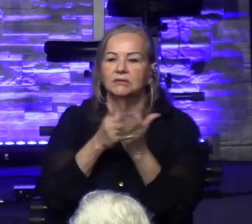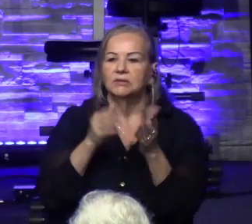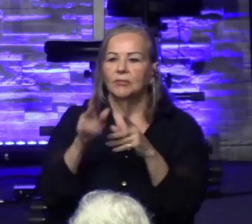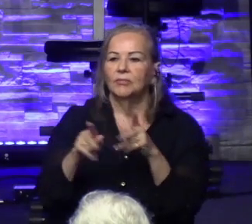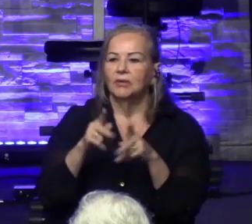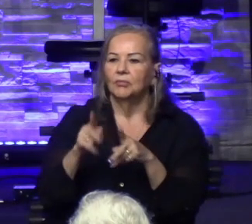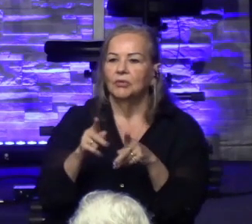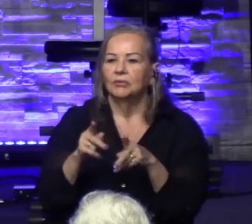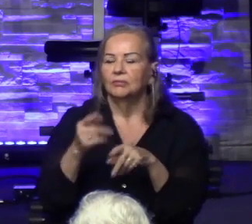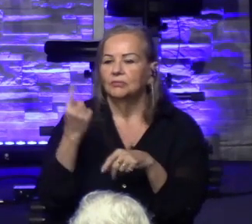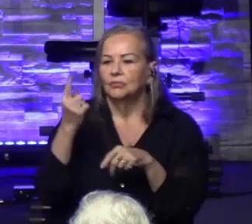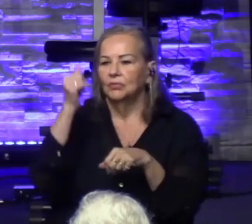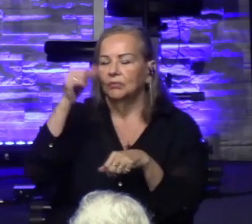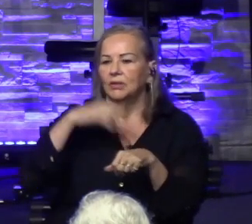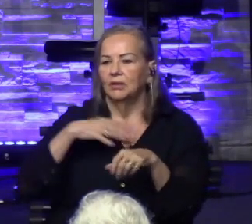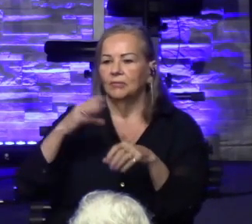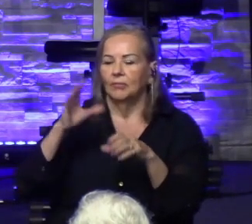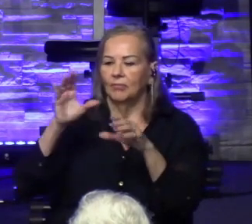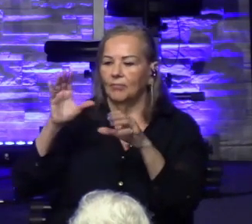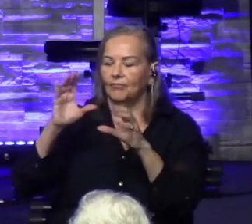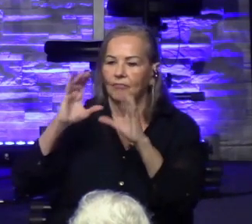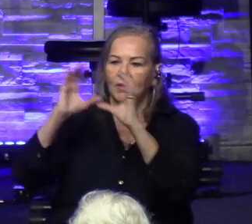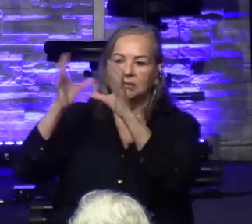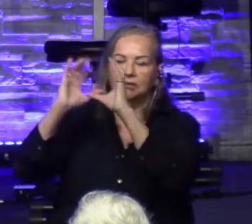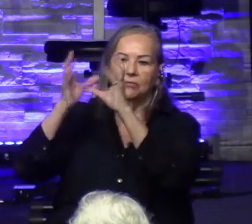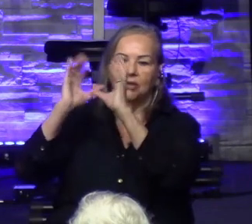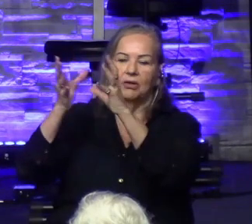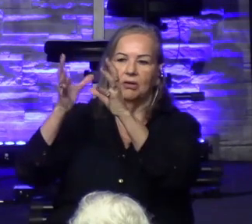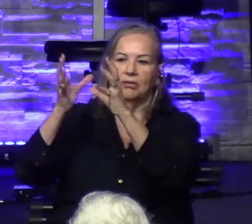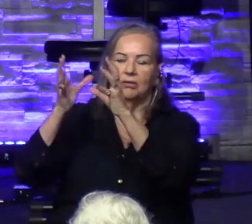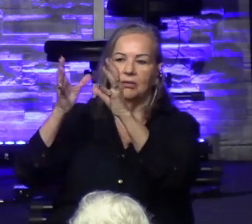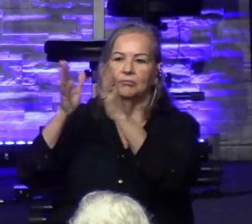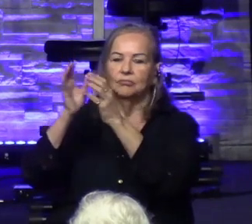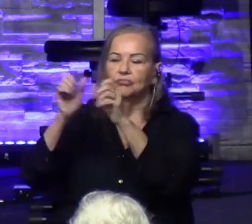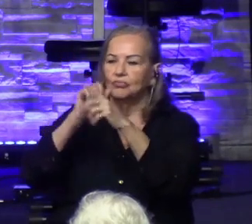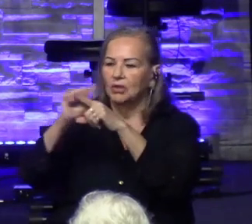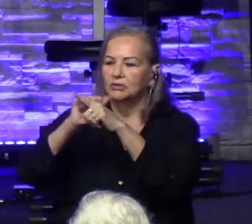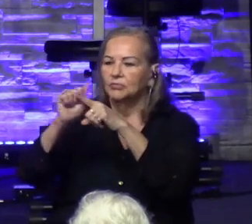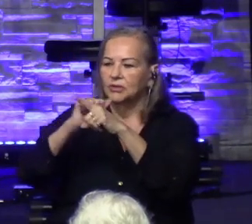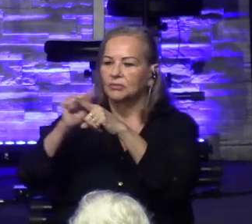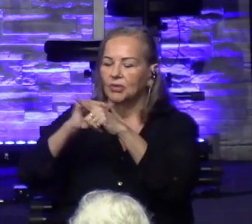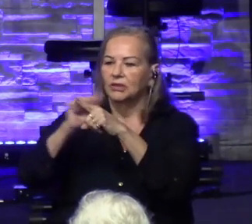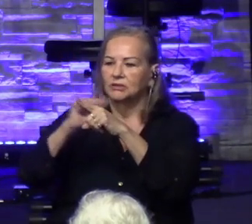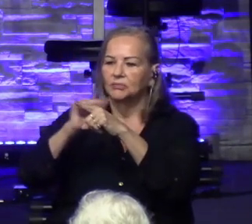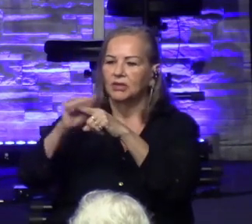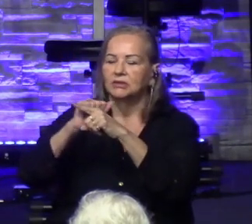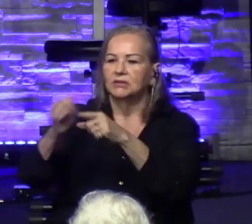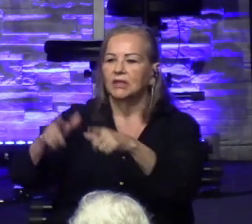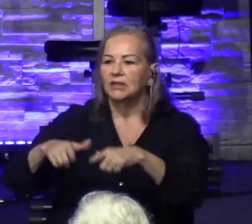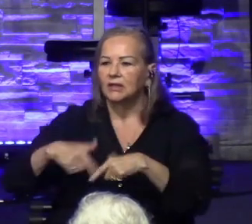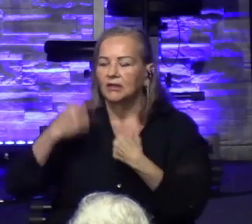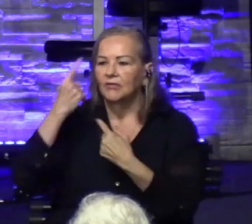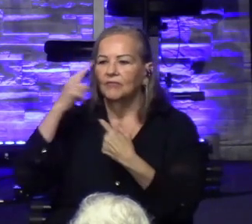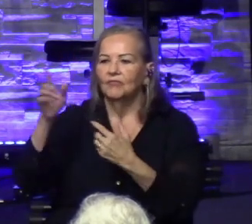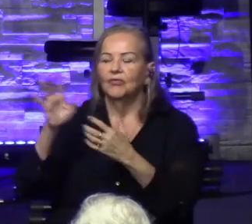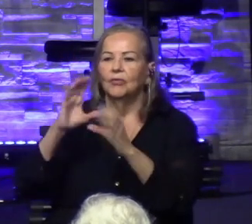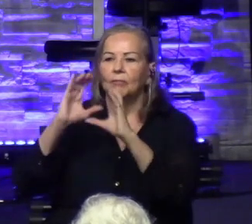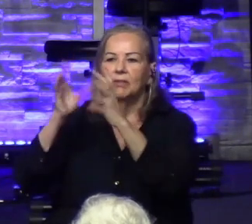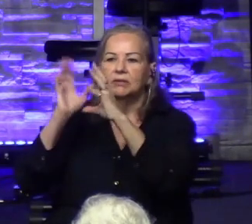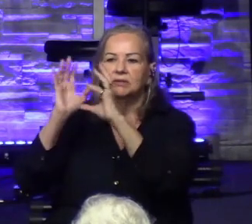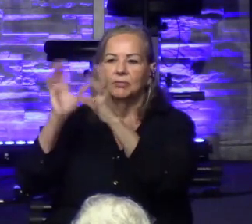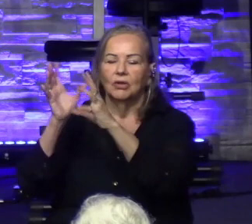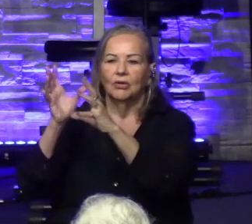He practiced. Practiced. Day in, day out. He lived it. And look what he did. It brought him great success. Yes,